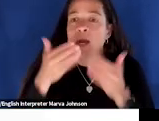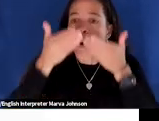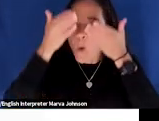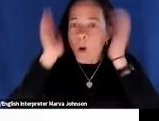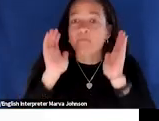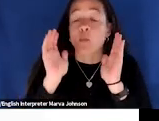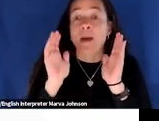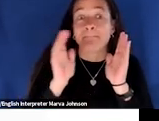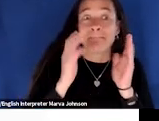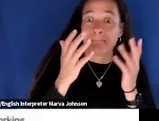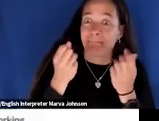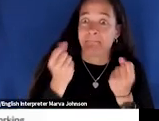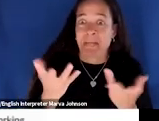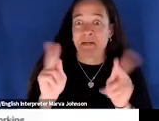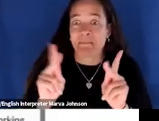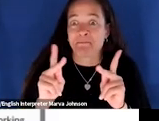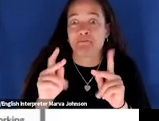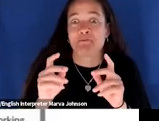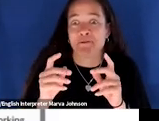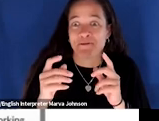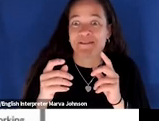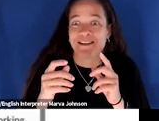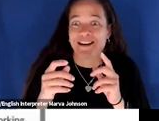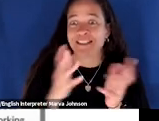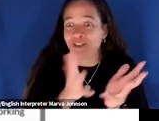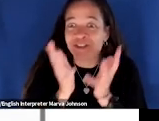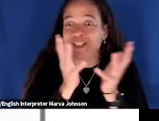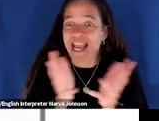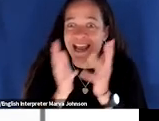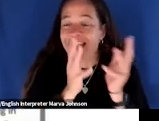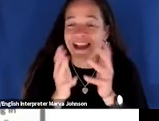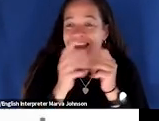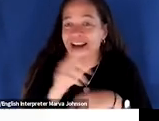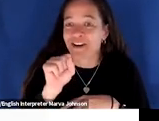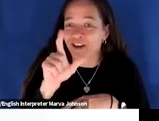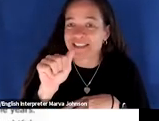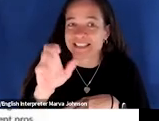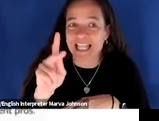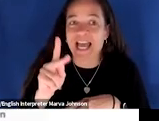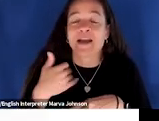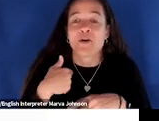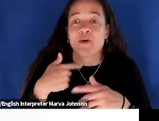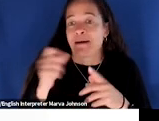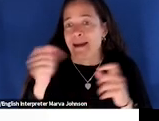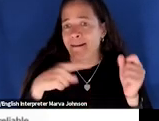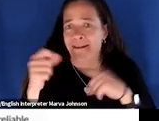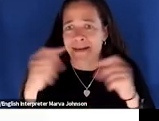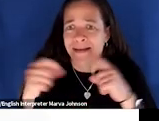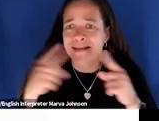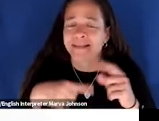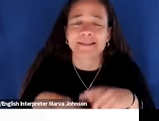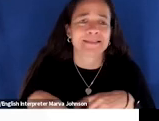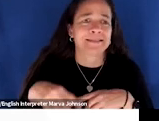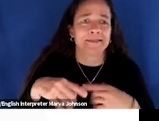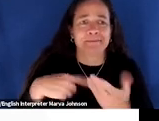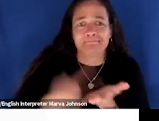of see just from the gif here there are literally thousands of people chit-chatting with one another sharing information asking questions helping each other out kind of what the network's